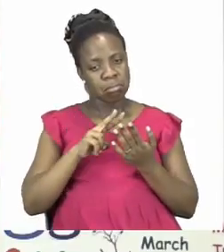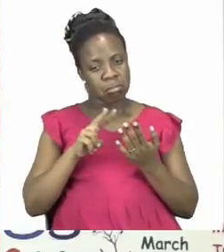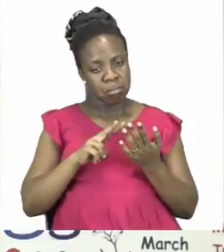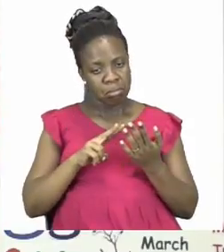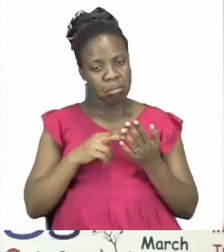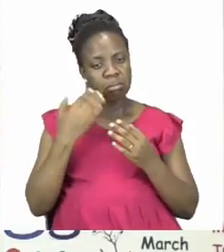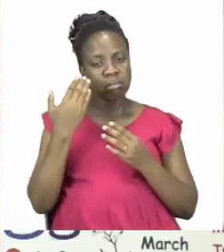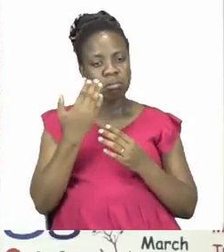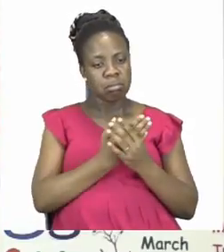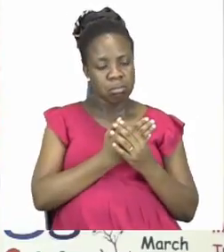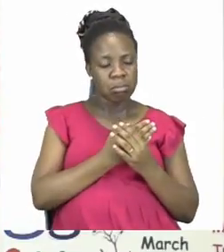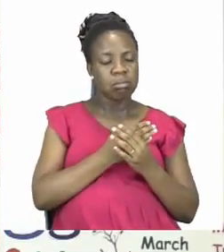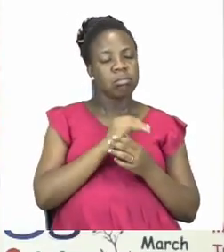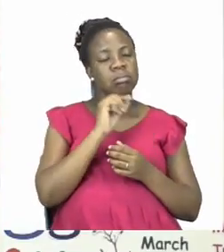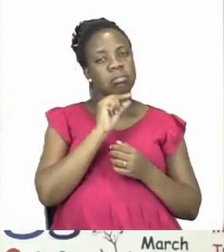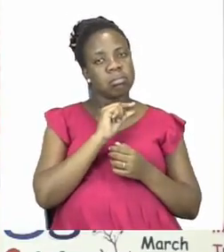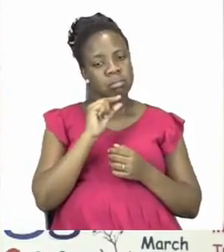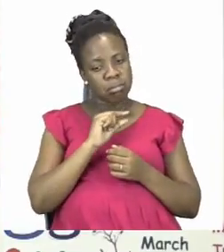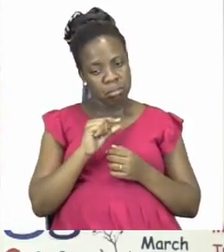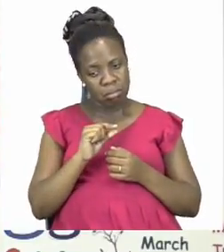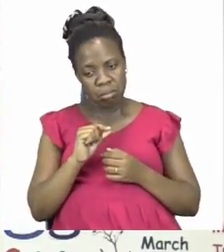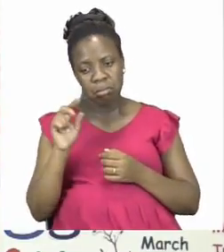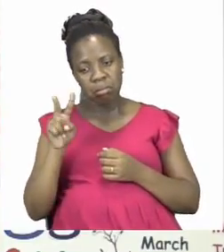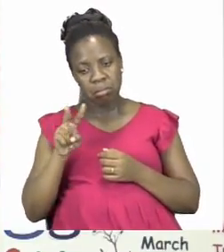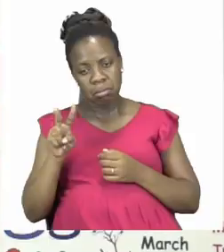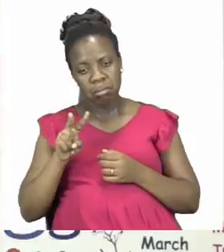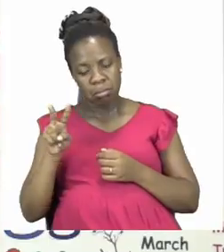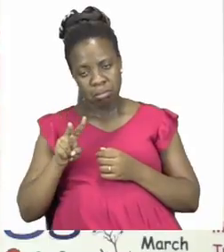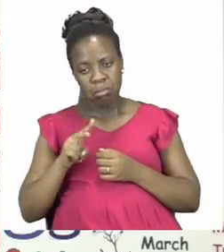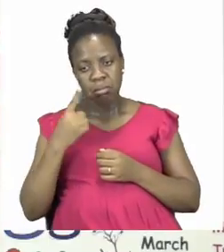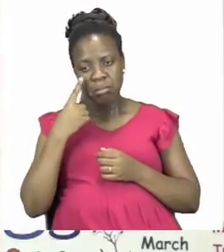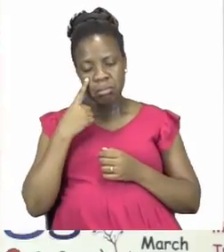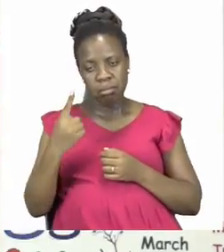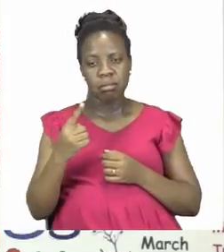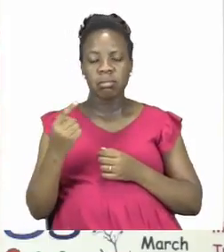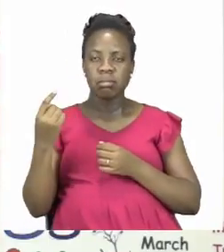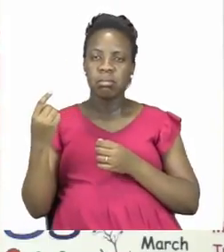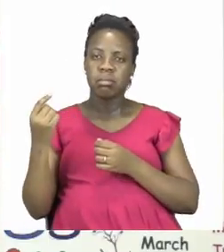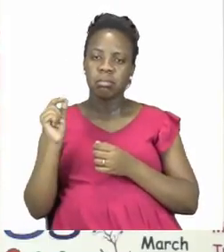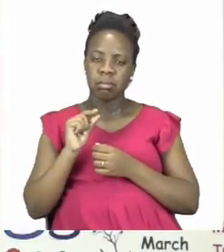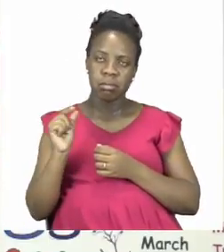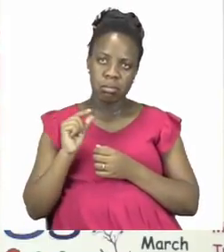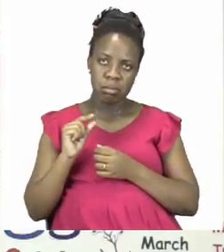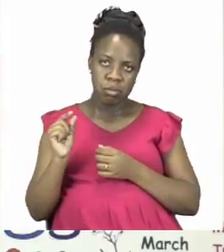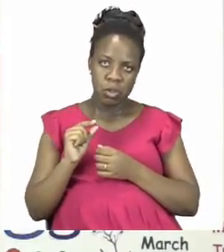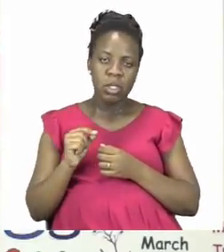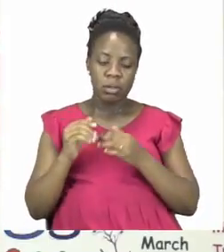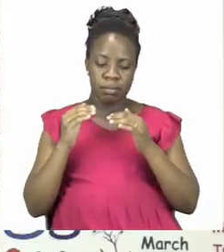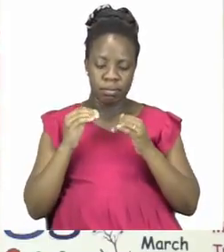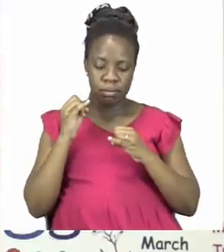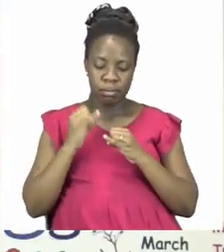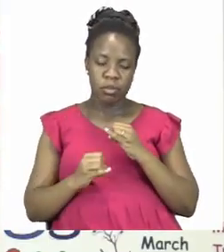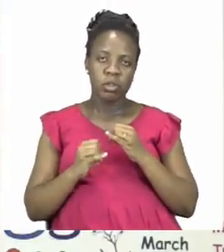will do you a lot of good because that will make you a very good reader. Right